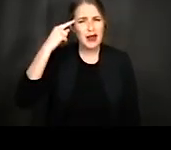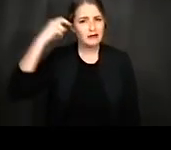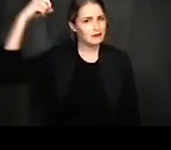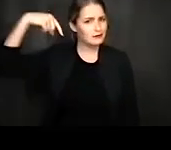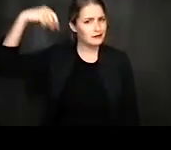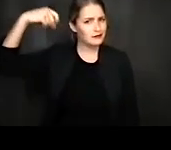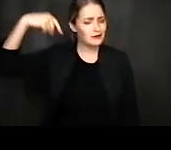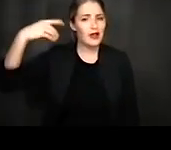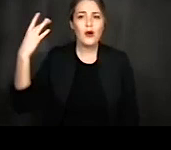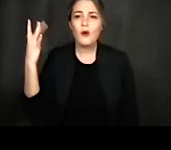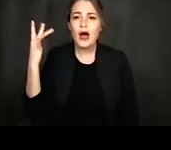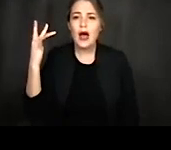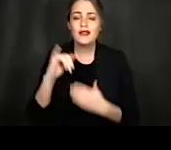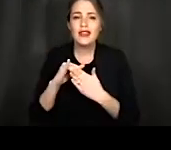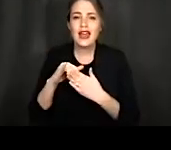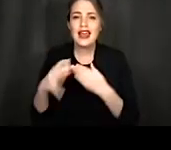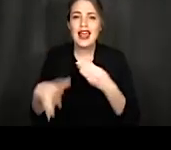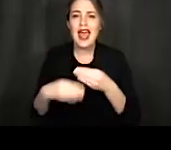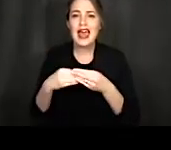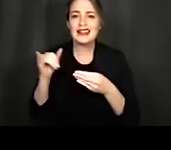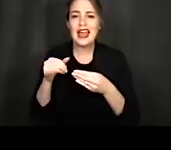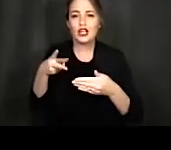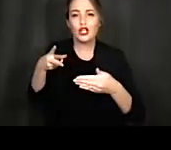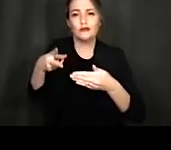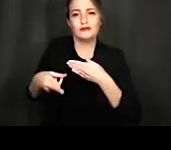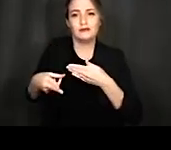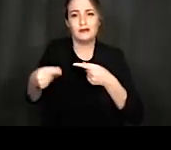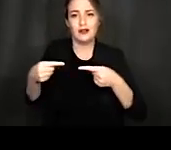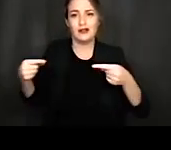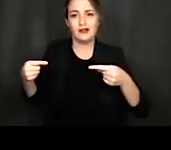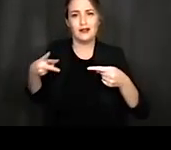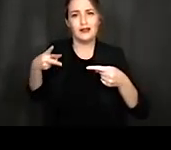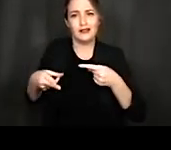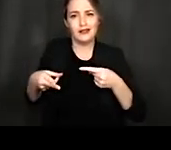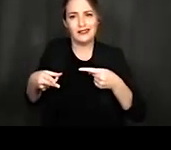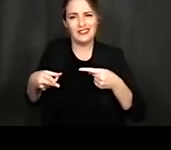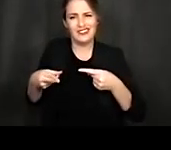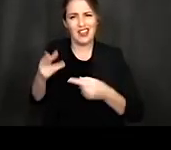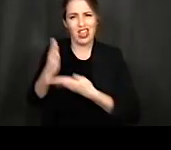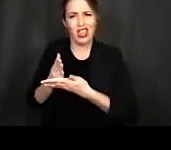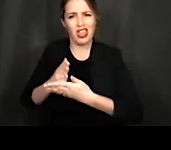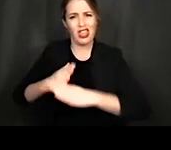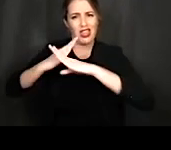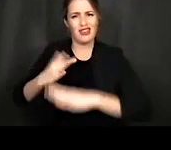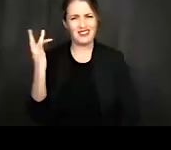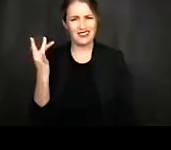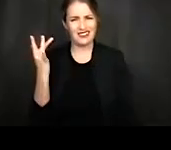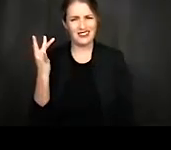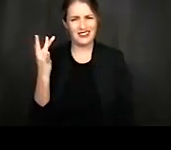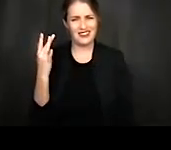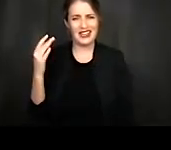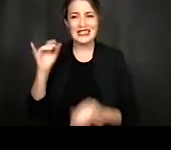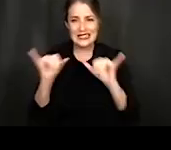in a short circuit? Why would it want to incapacitate itself in a system that is designed